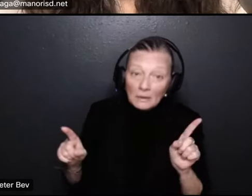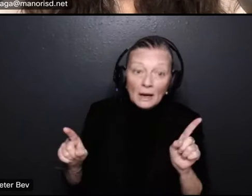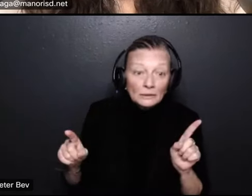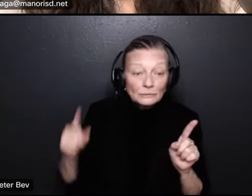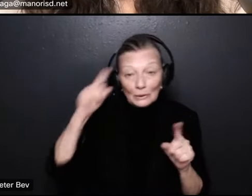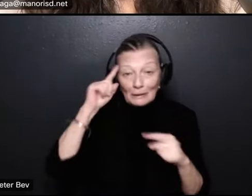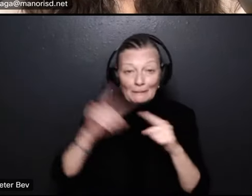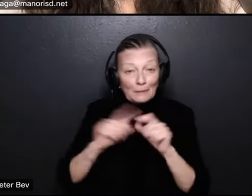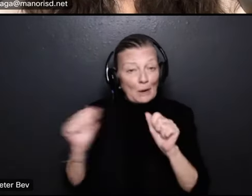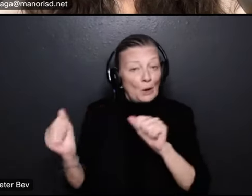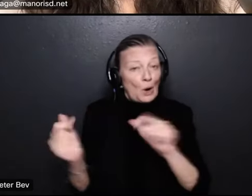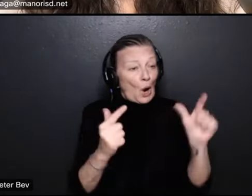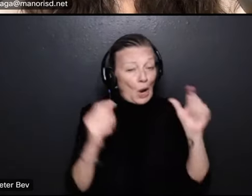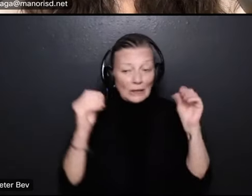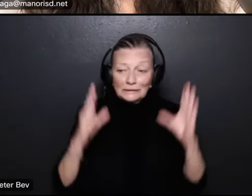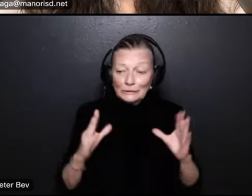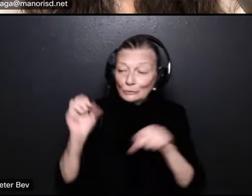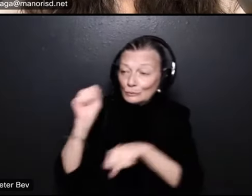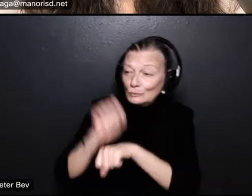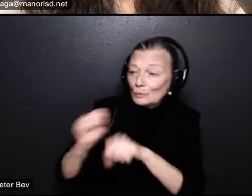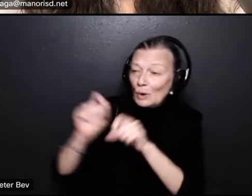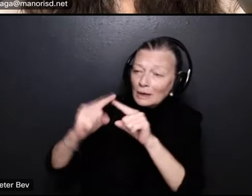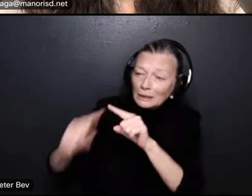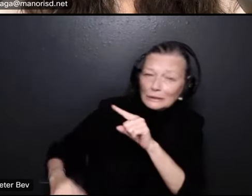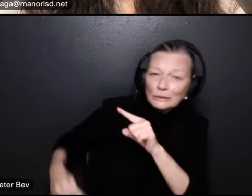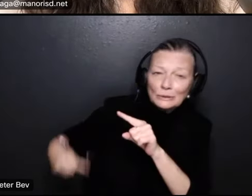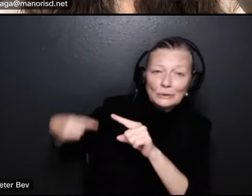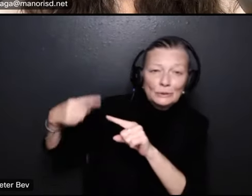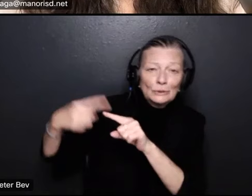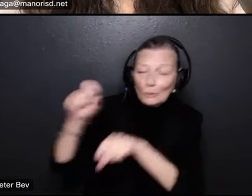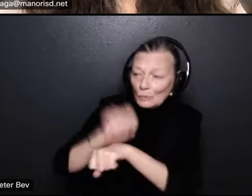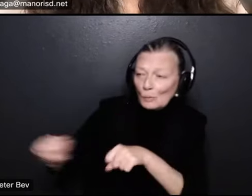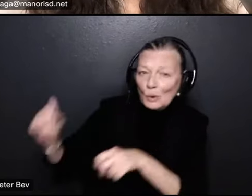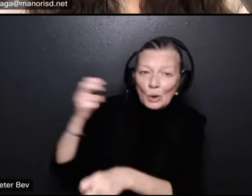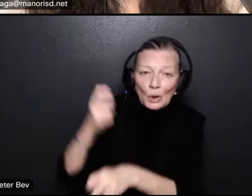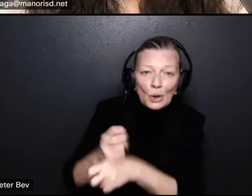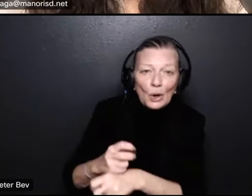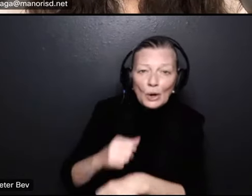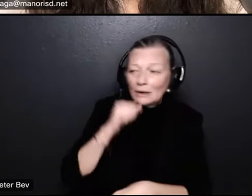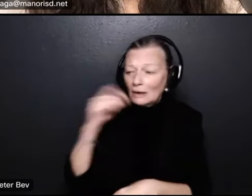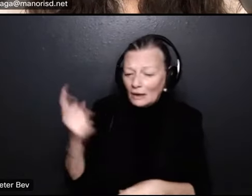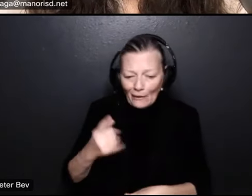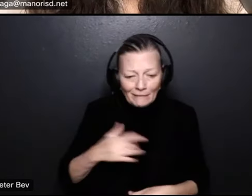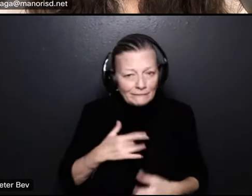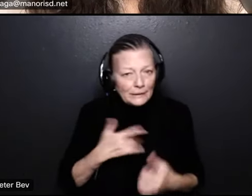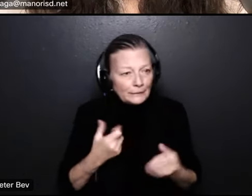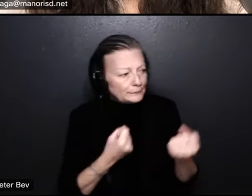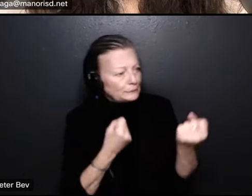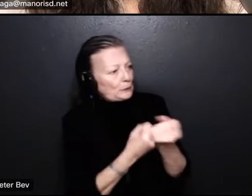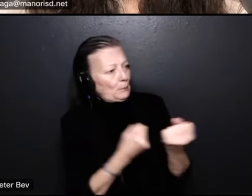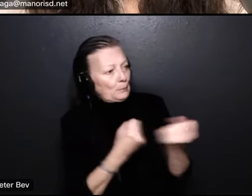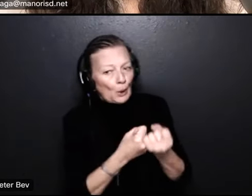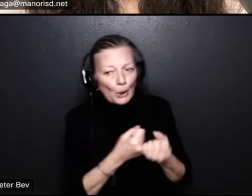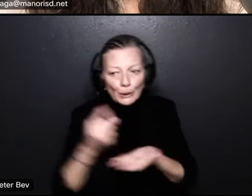educators you're out there you work all year long you work hard you know you don't always get support in the news you don't always get support in the